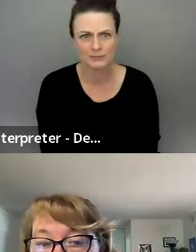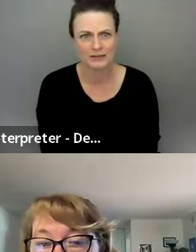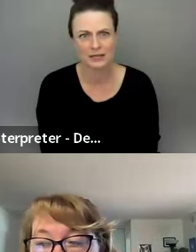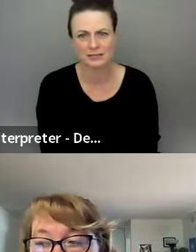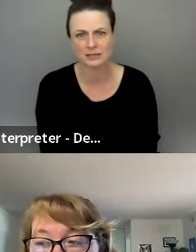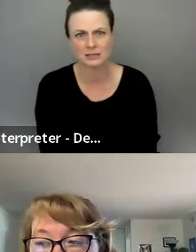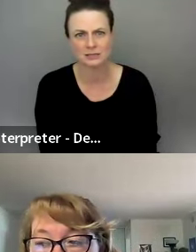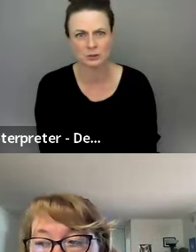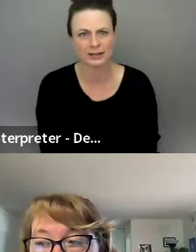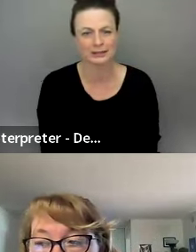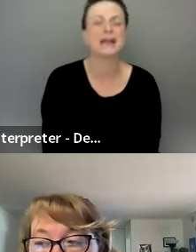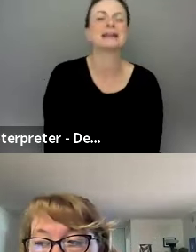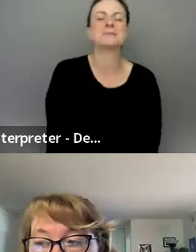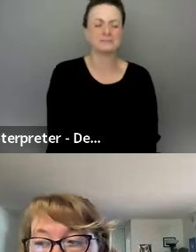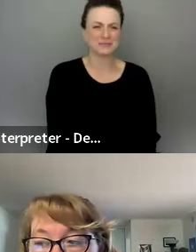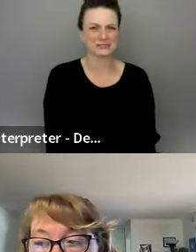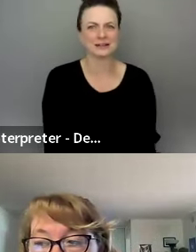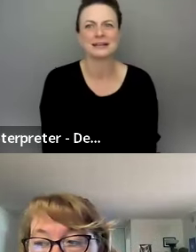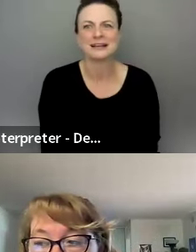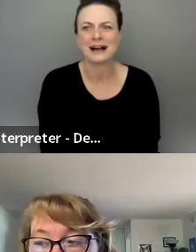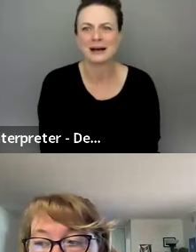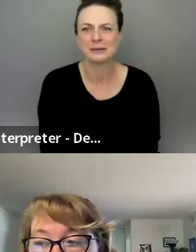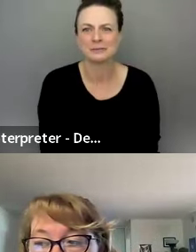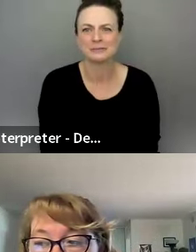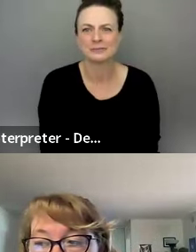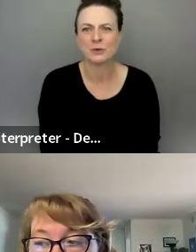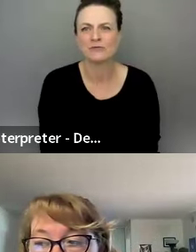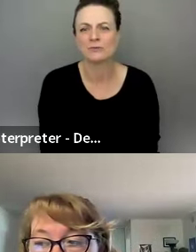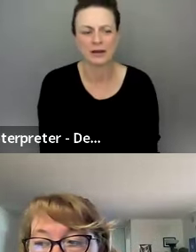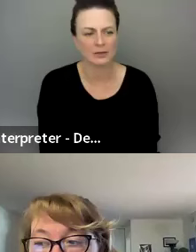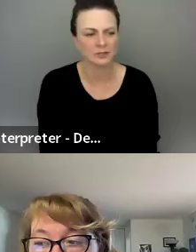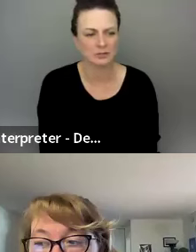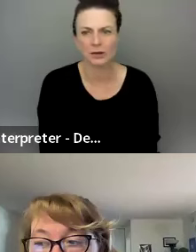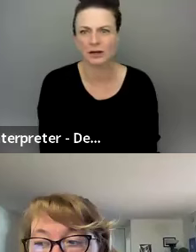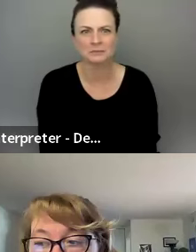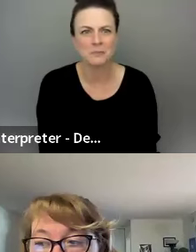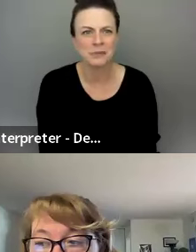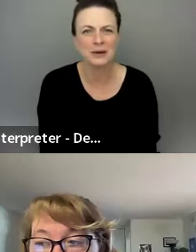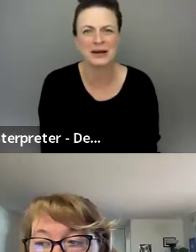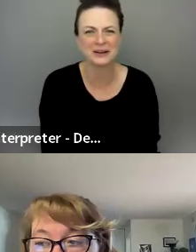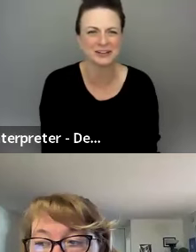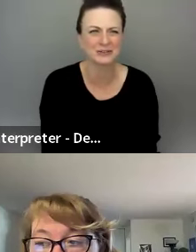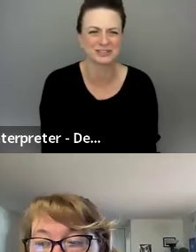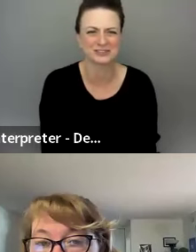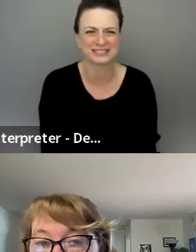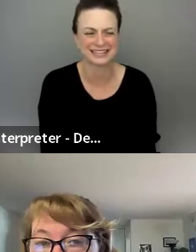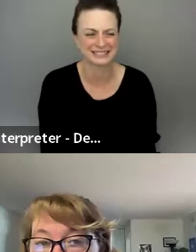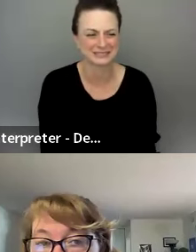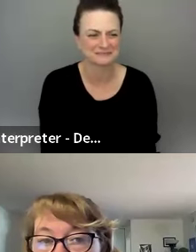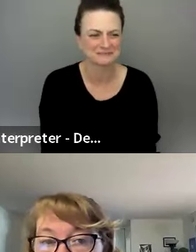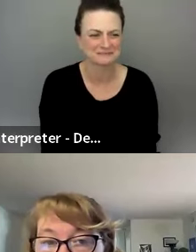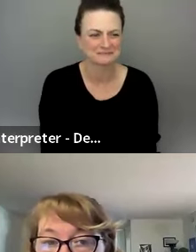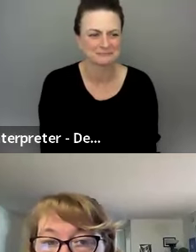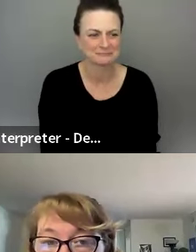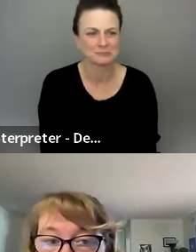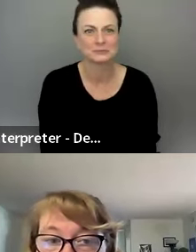Um, I think Anastasia is looking at the chat. Anyway, that's fine. Um, we've, we've got other stuff to work on, other stuff to discuss.